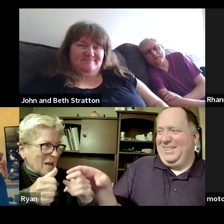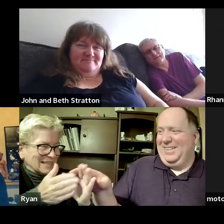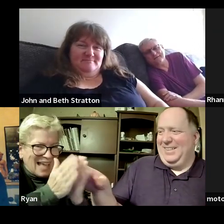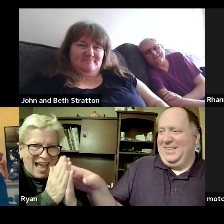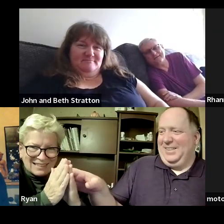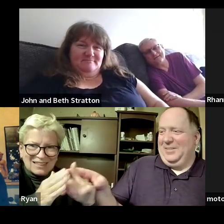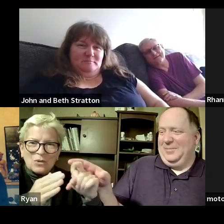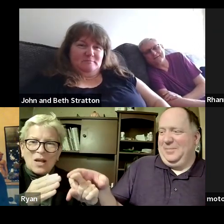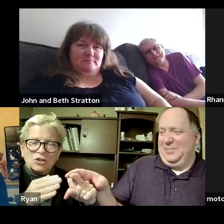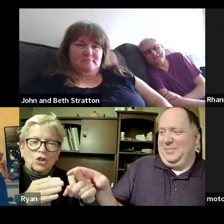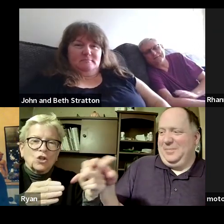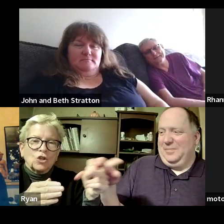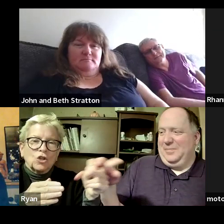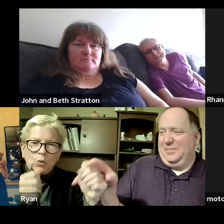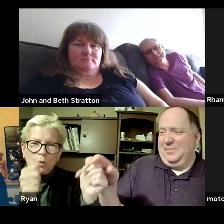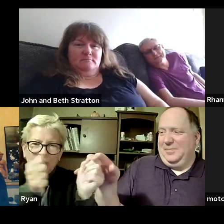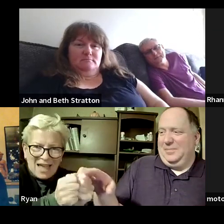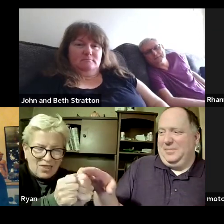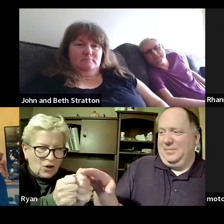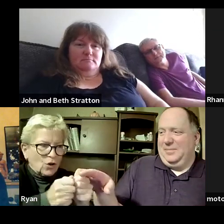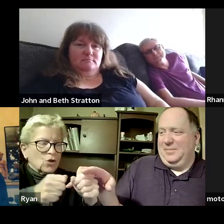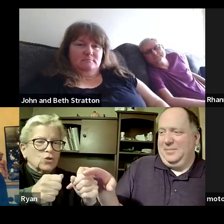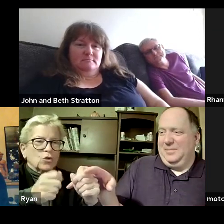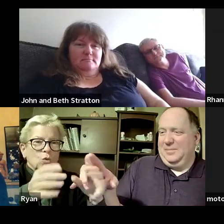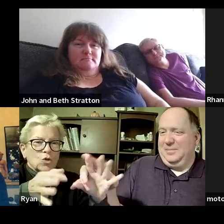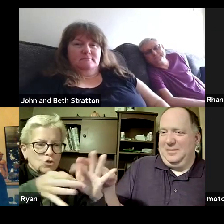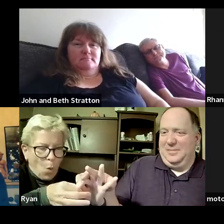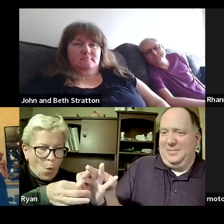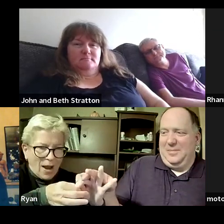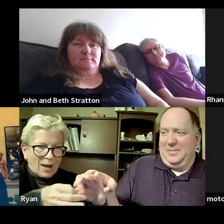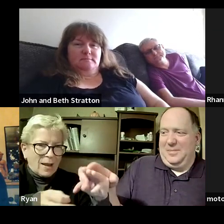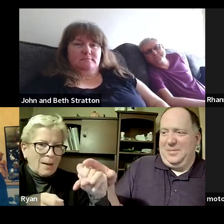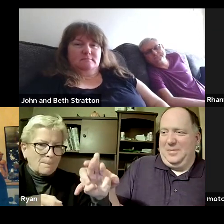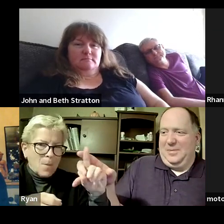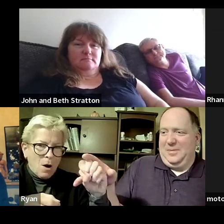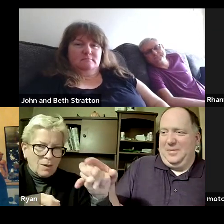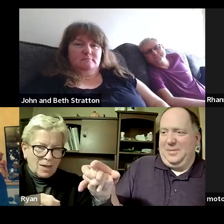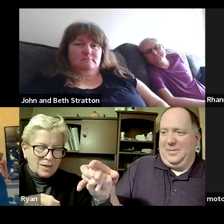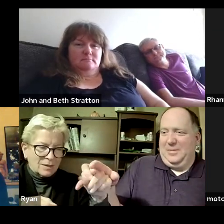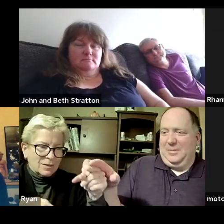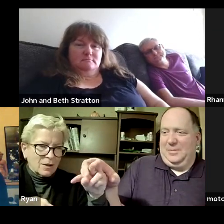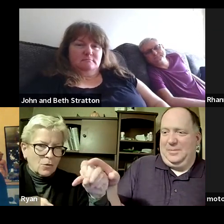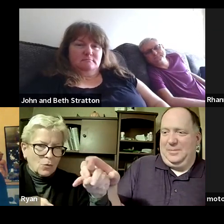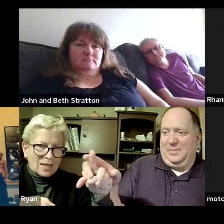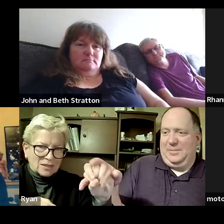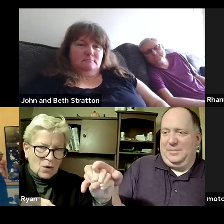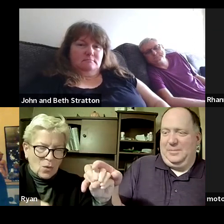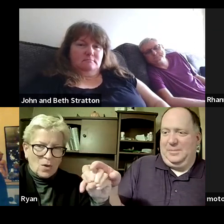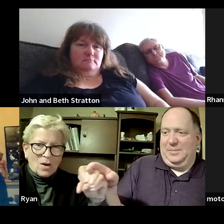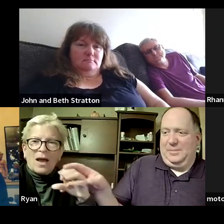gathered here today to join in marriage right marlon gracio and ryan neil